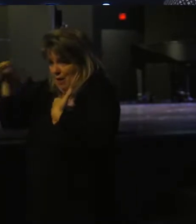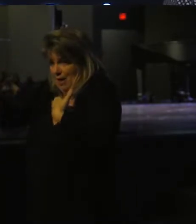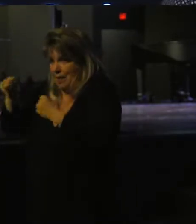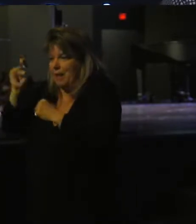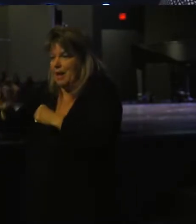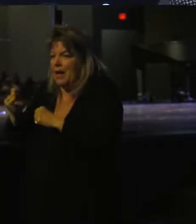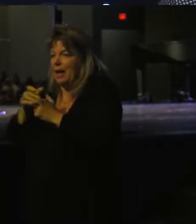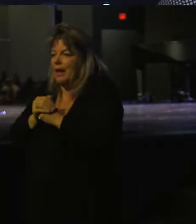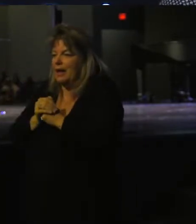he had to release everything he was holding.